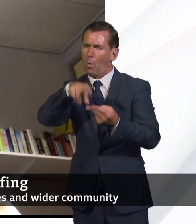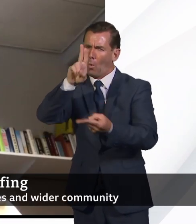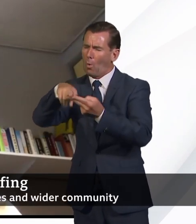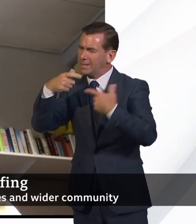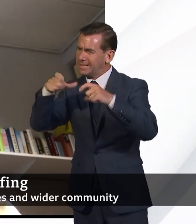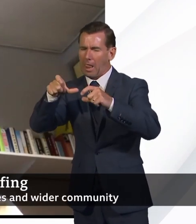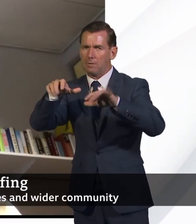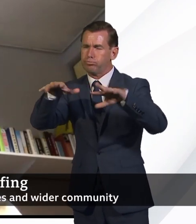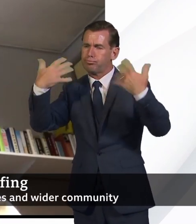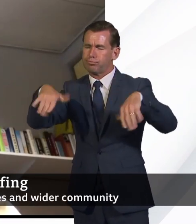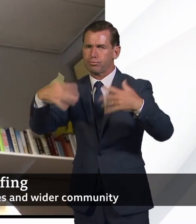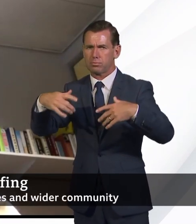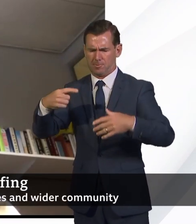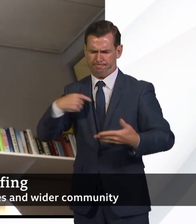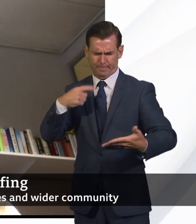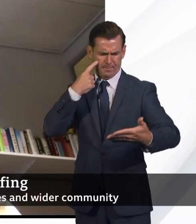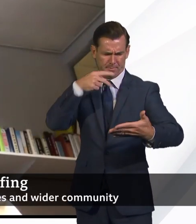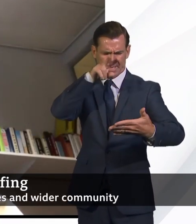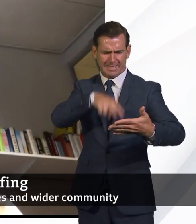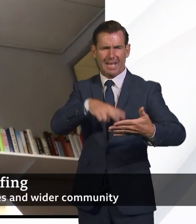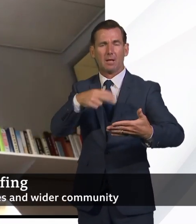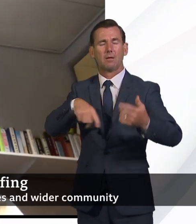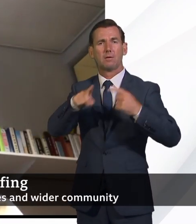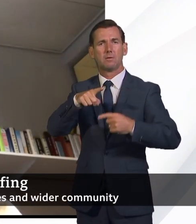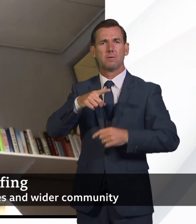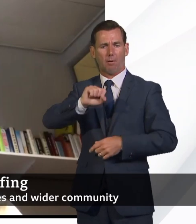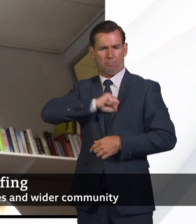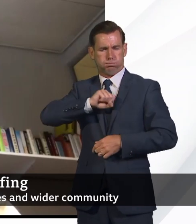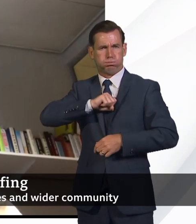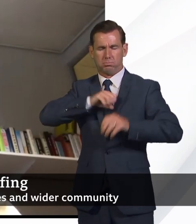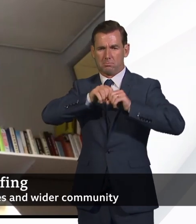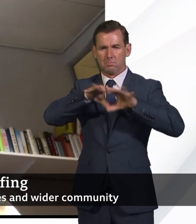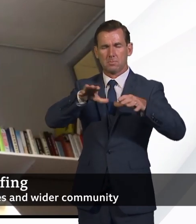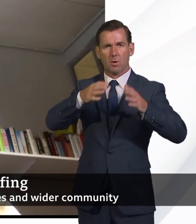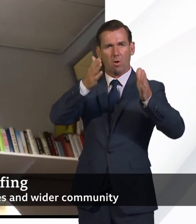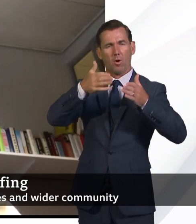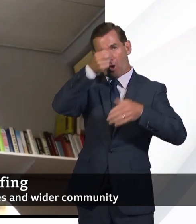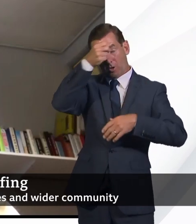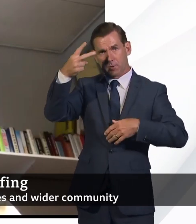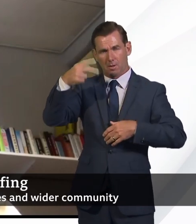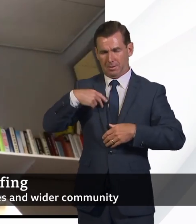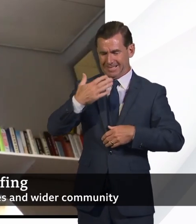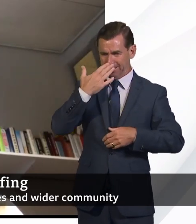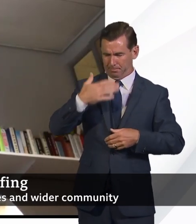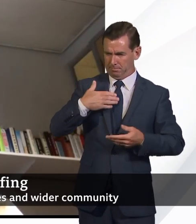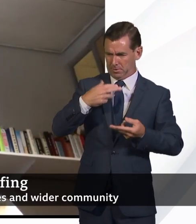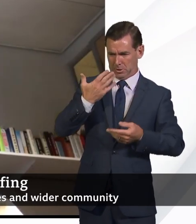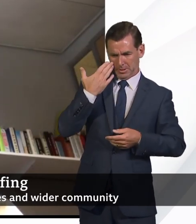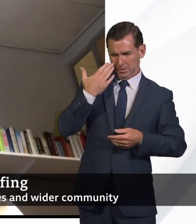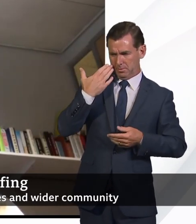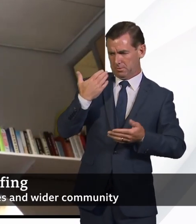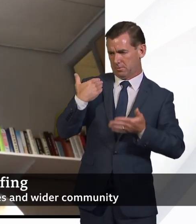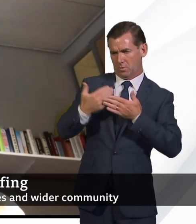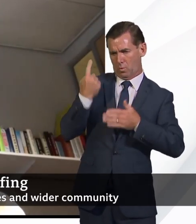England data for respiratory outbreaks in hospitals, we've had the largest increase in respiratory outbreaks since the peak in the